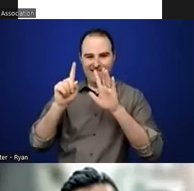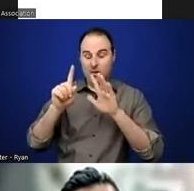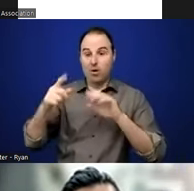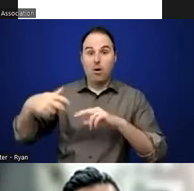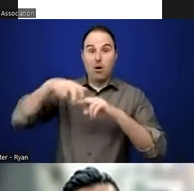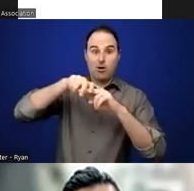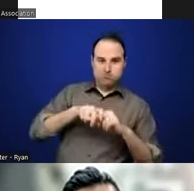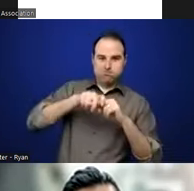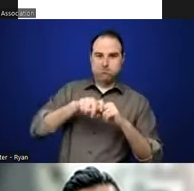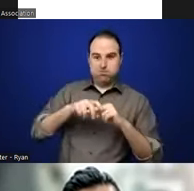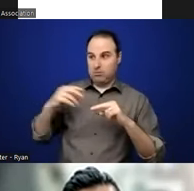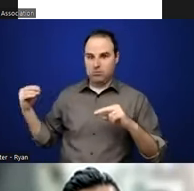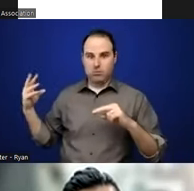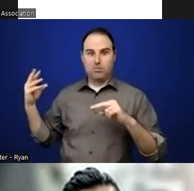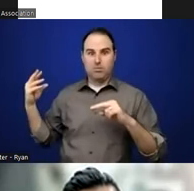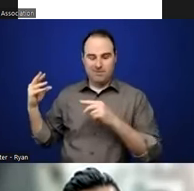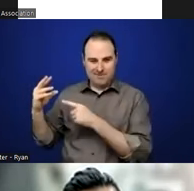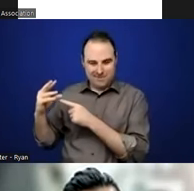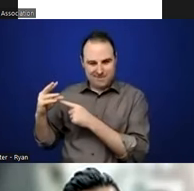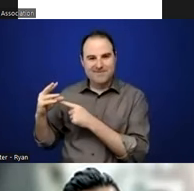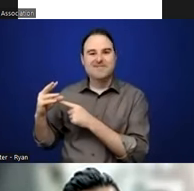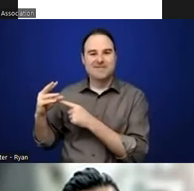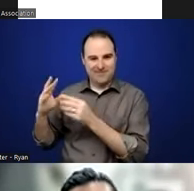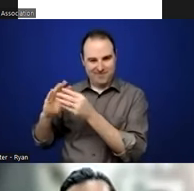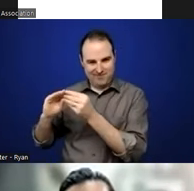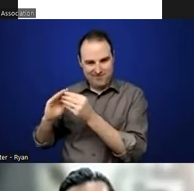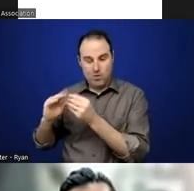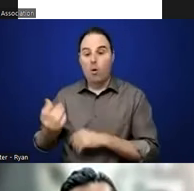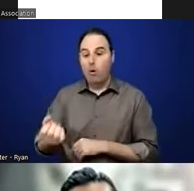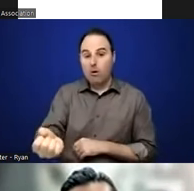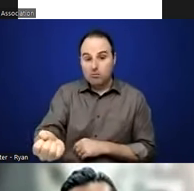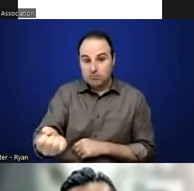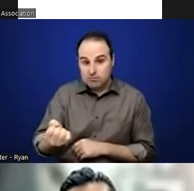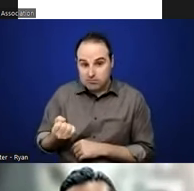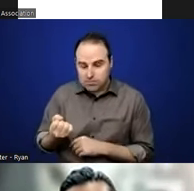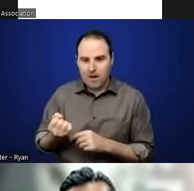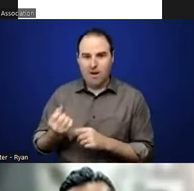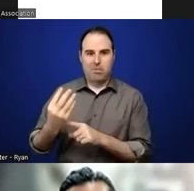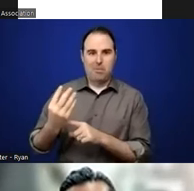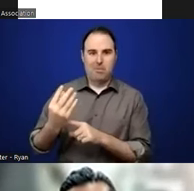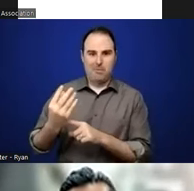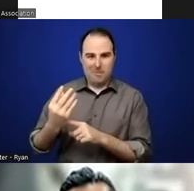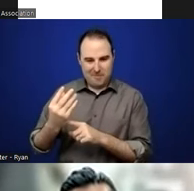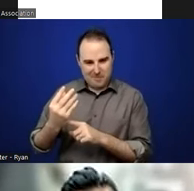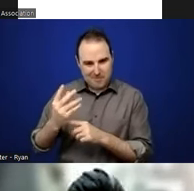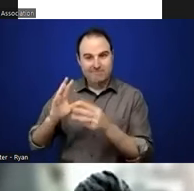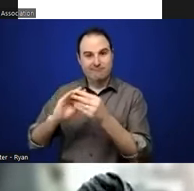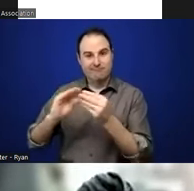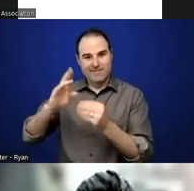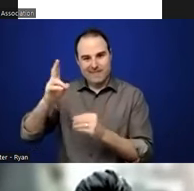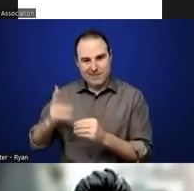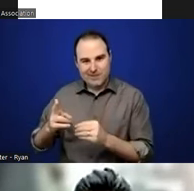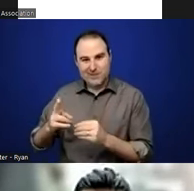opening a drawer that activated an oral history and pulling a book. And which goes back to